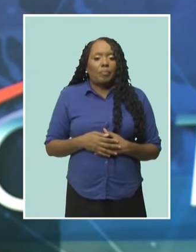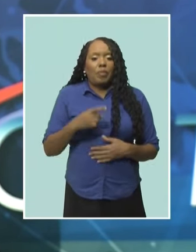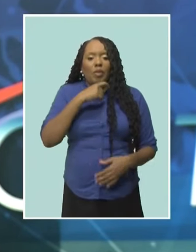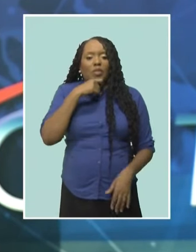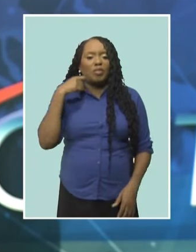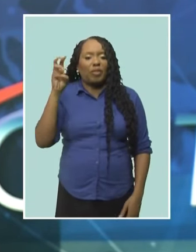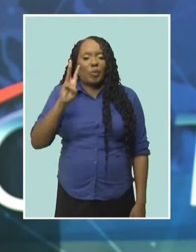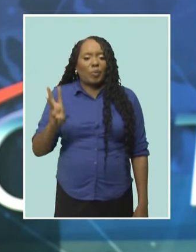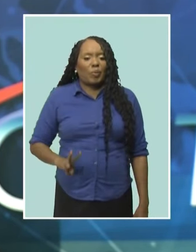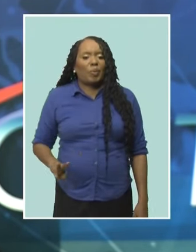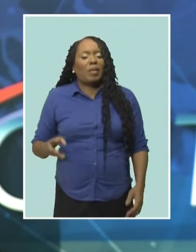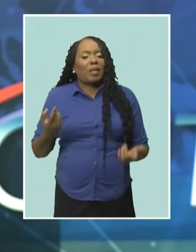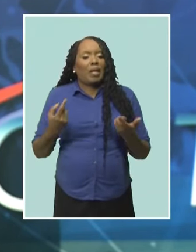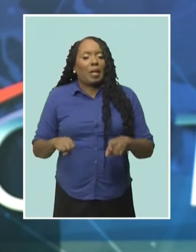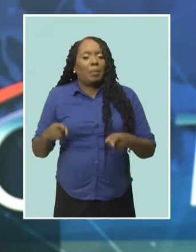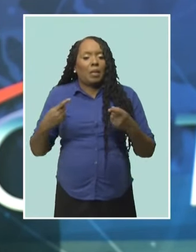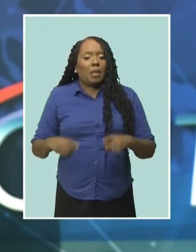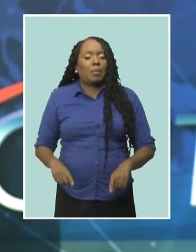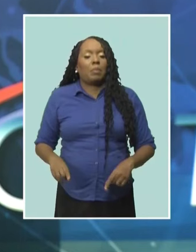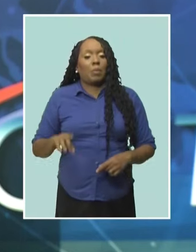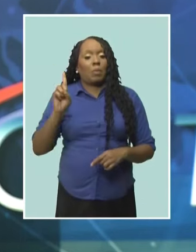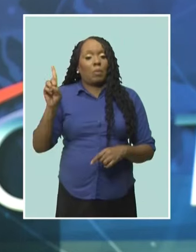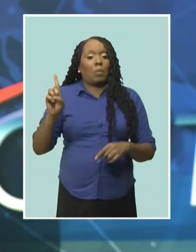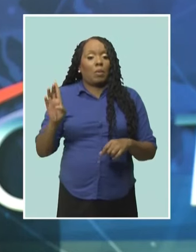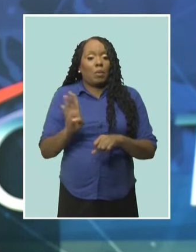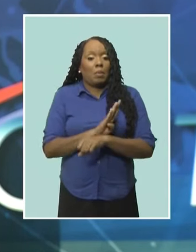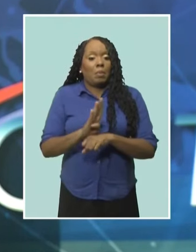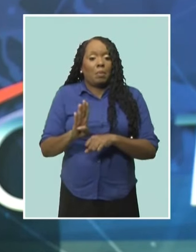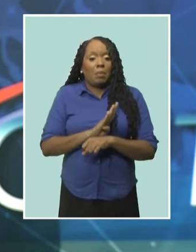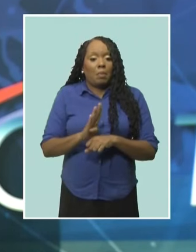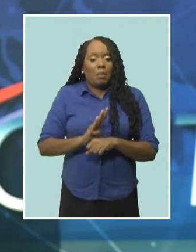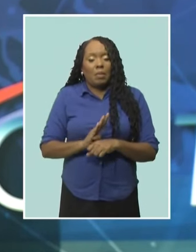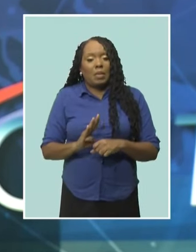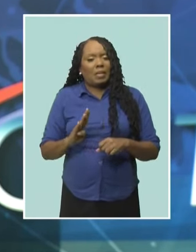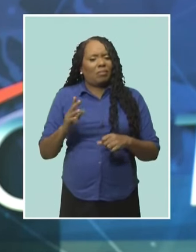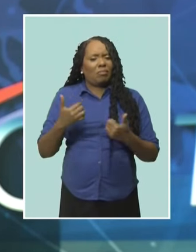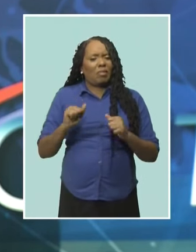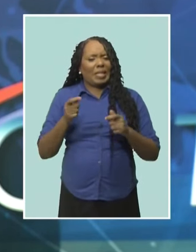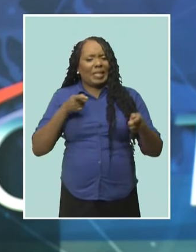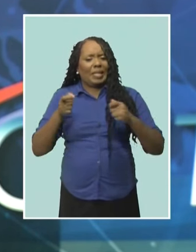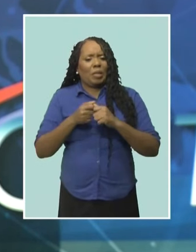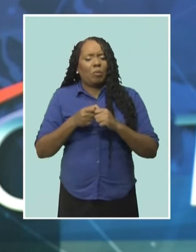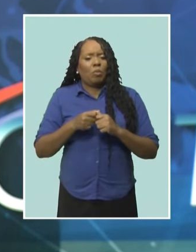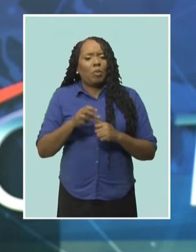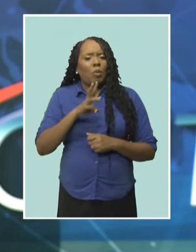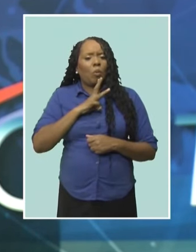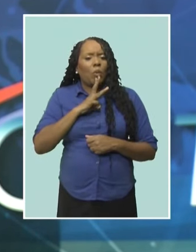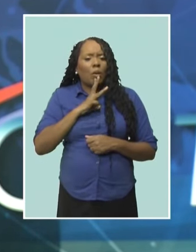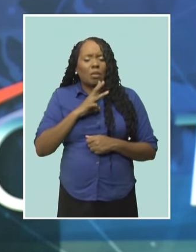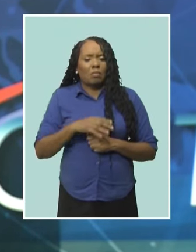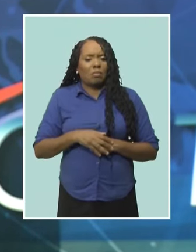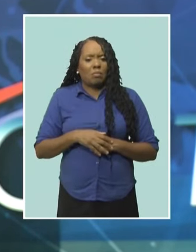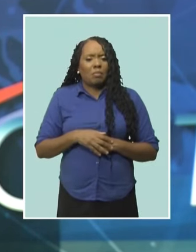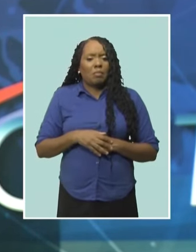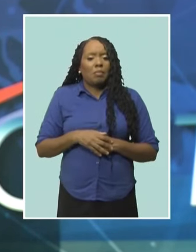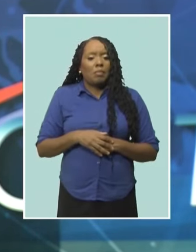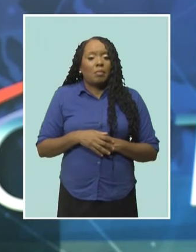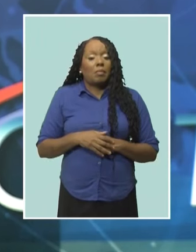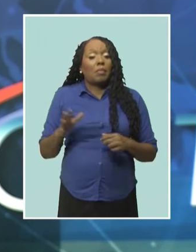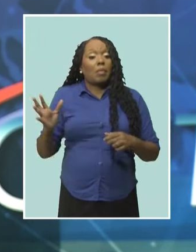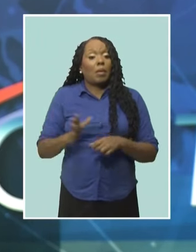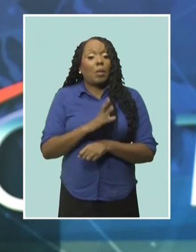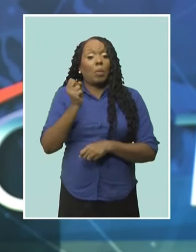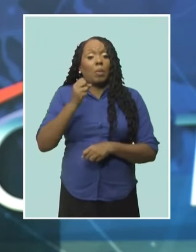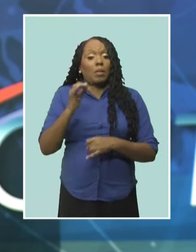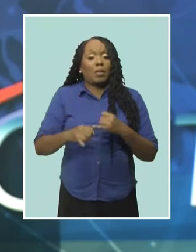weather conditions, one local business is being proactive in tackling water scarcity on the island. In doing so, it has